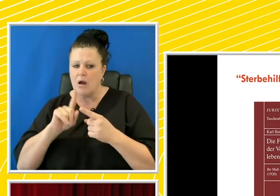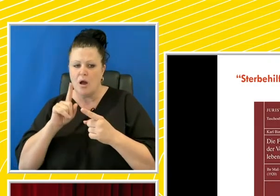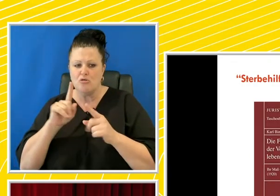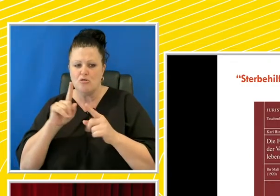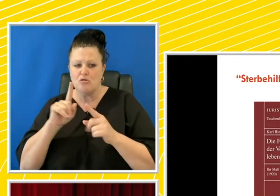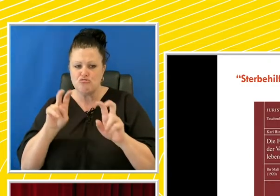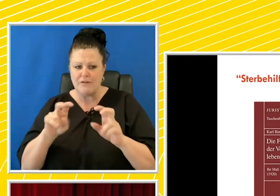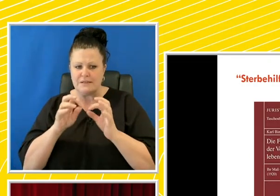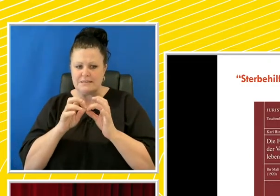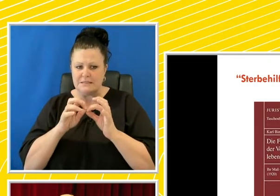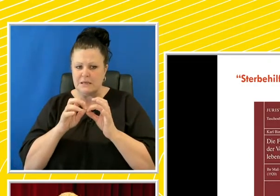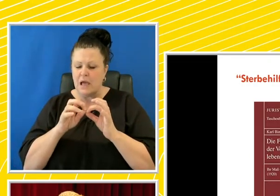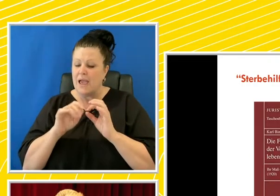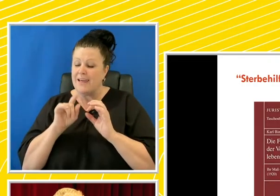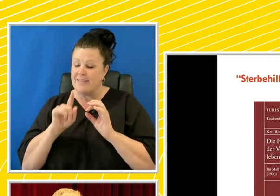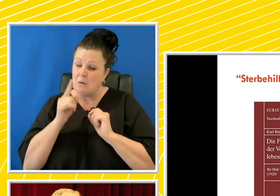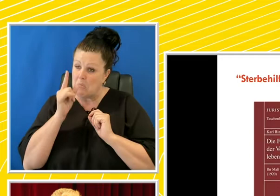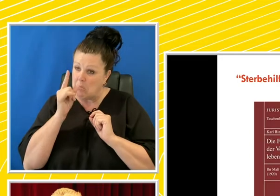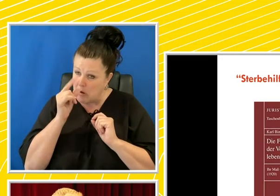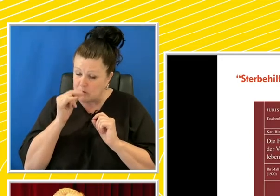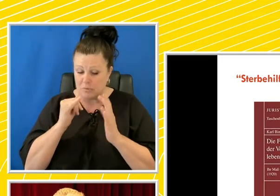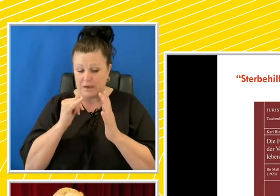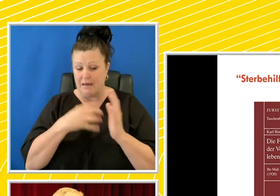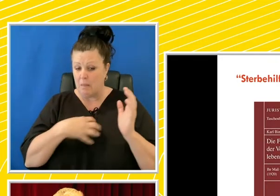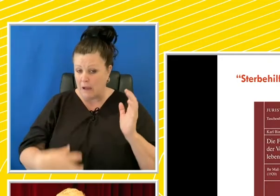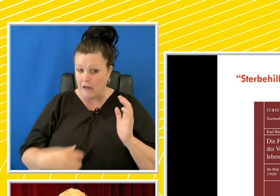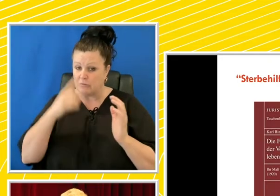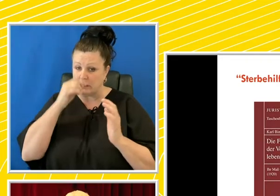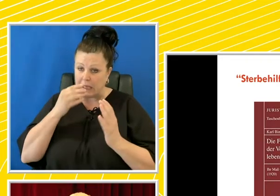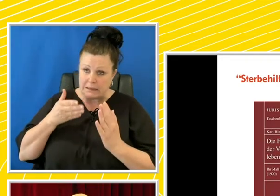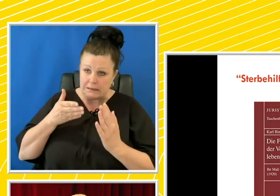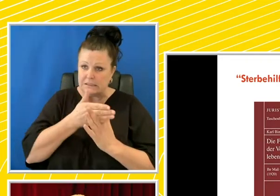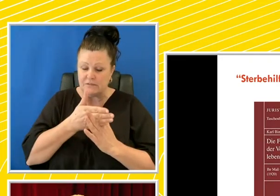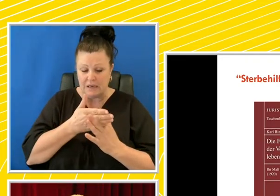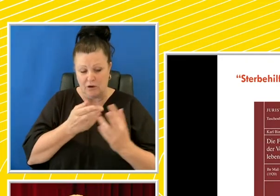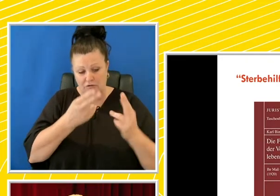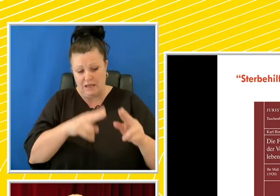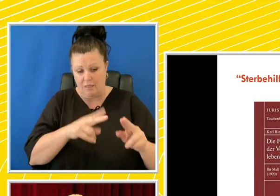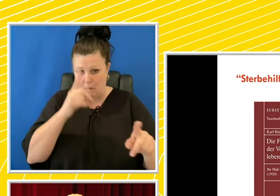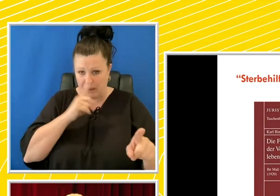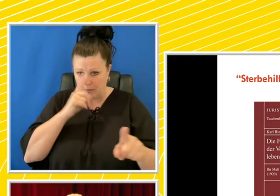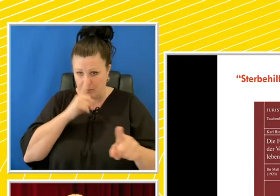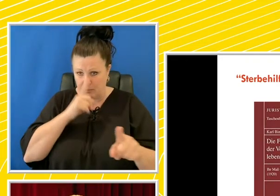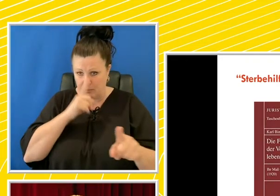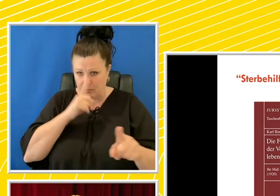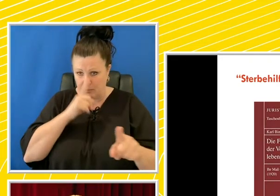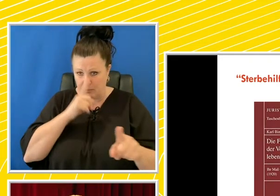introduction of the potential of the state to intervene in the death of citizens, particularly the category of the so-called incurable idiots who are